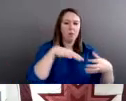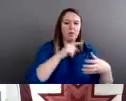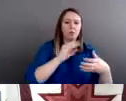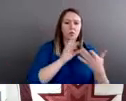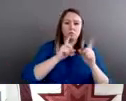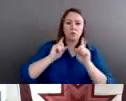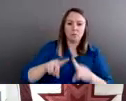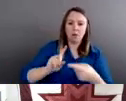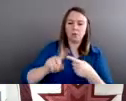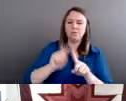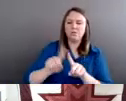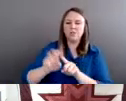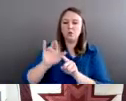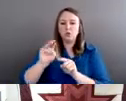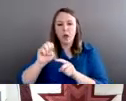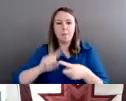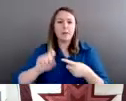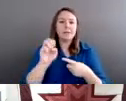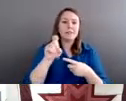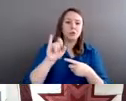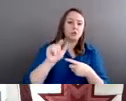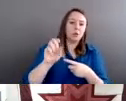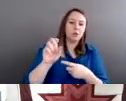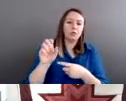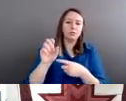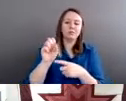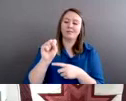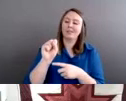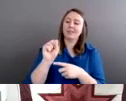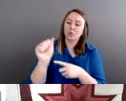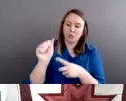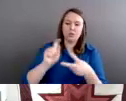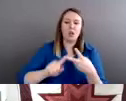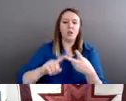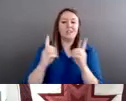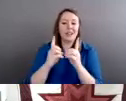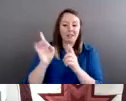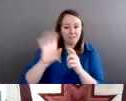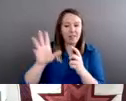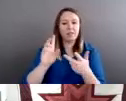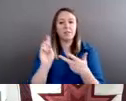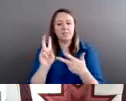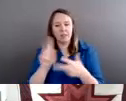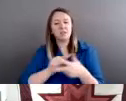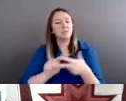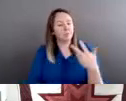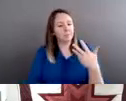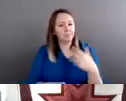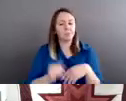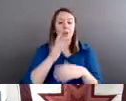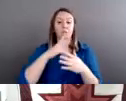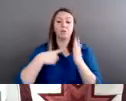sexual assault, and dating violence. So I'm going to share two statutes with you, one is called the major crimes